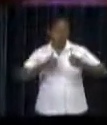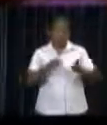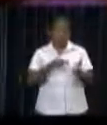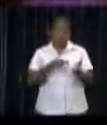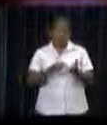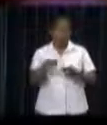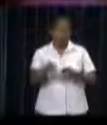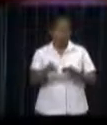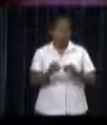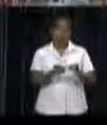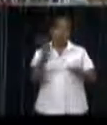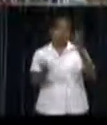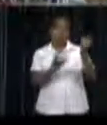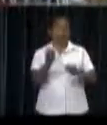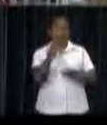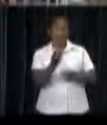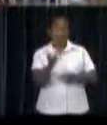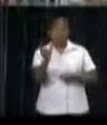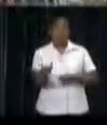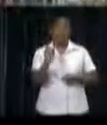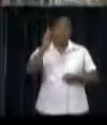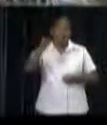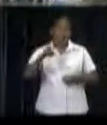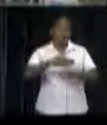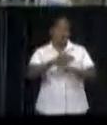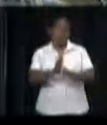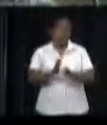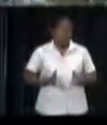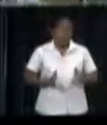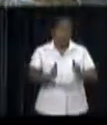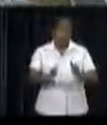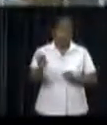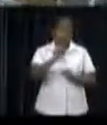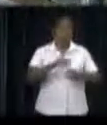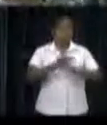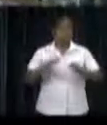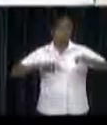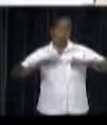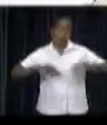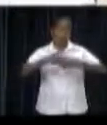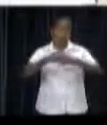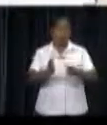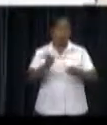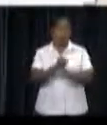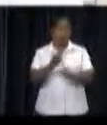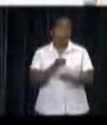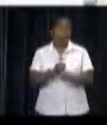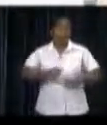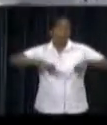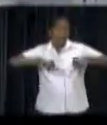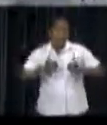of the fountain took place. About two weeks ago, the Department Street Maintenance Service of the Ministry of Public Works